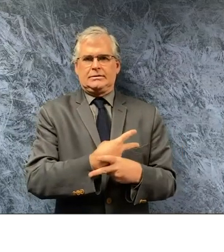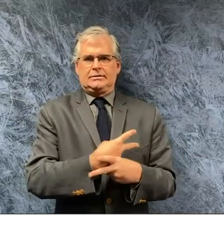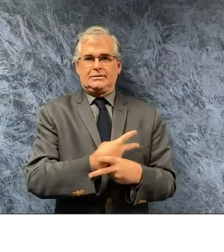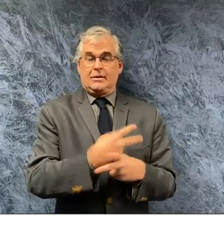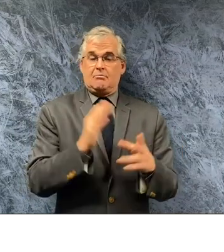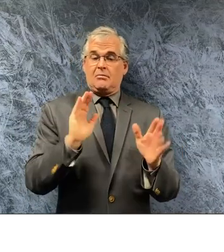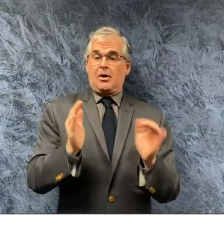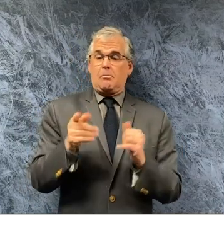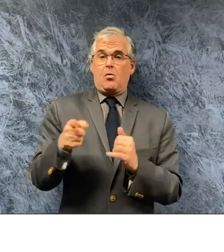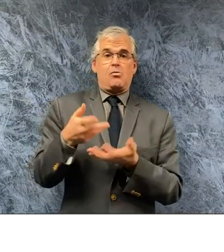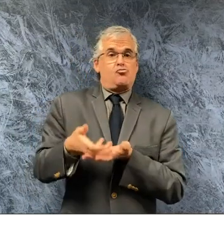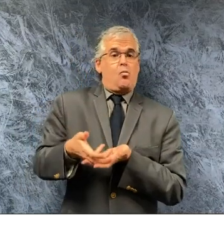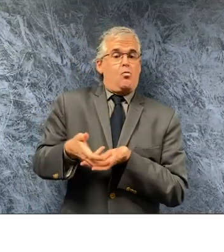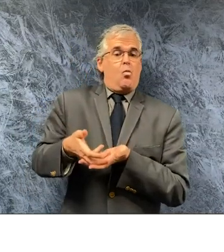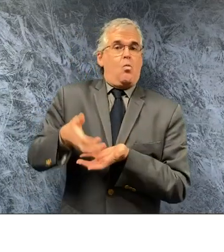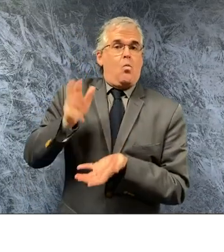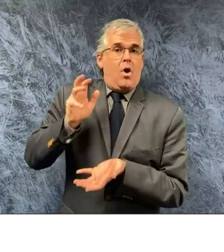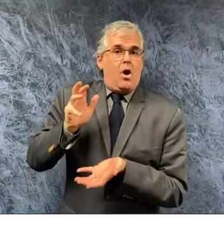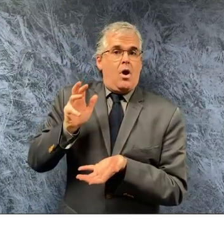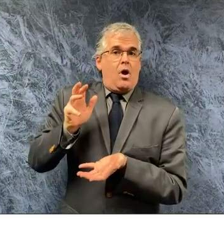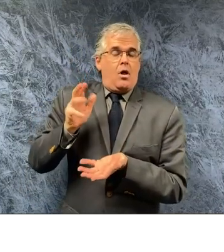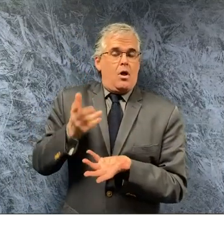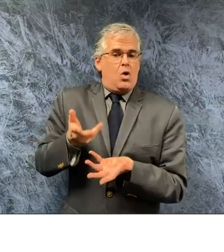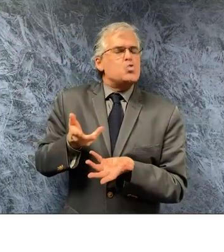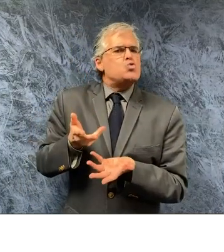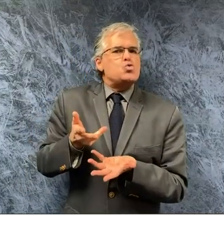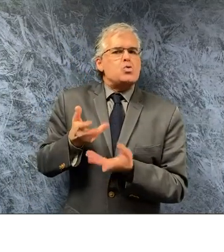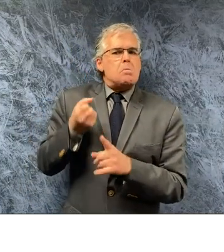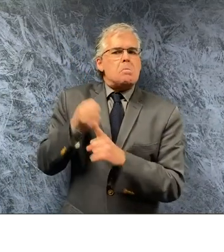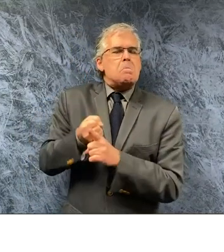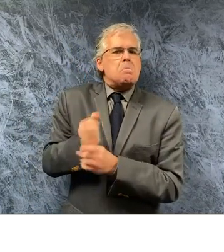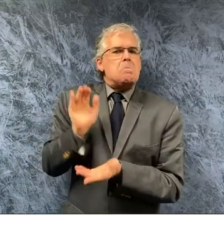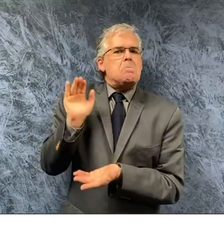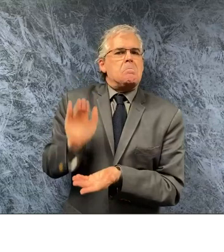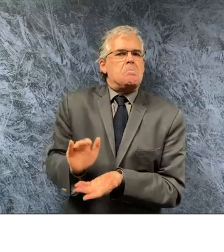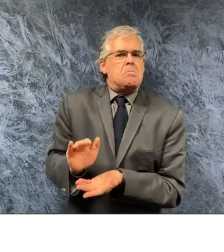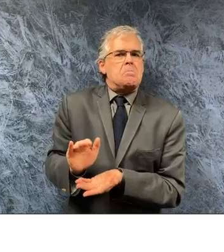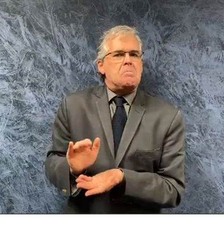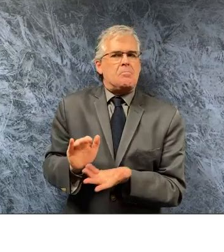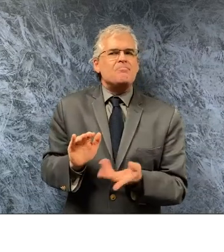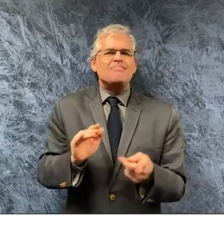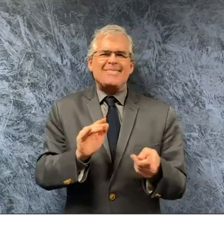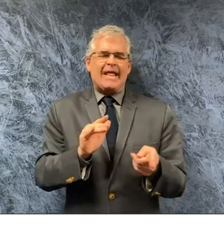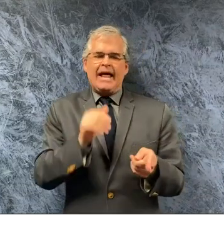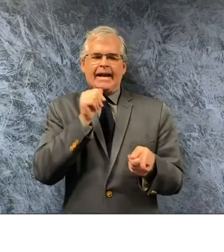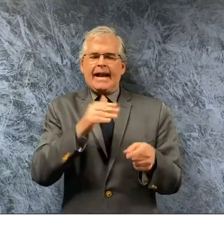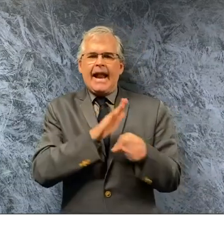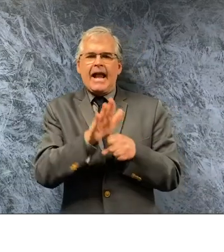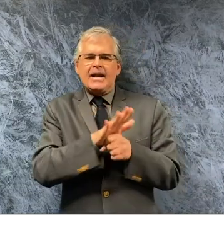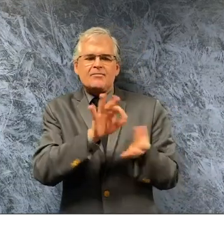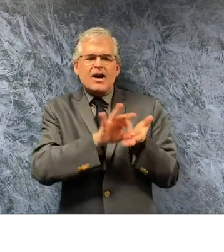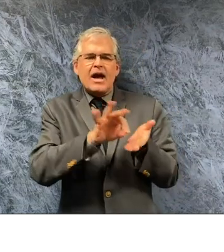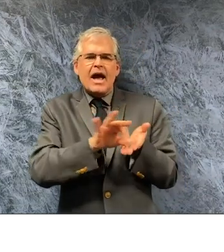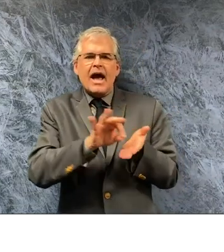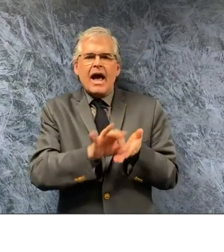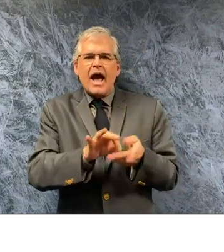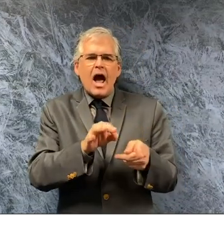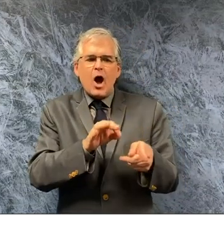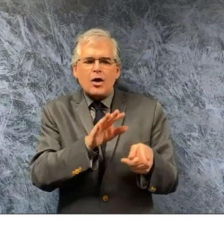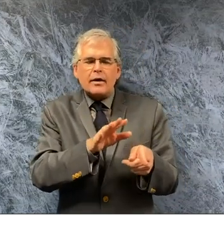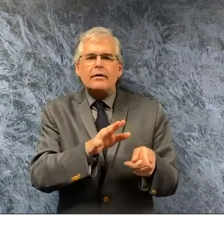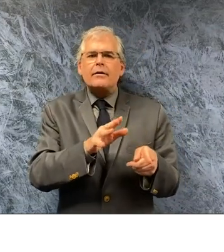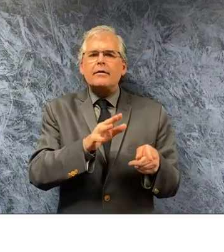communities it's something that we are looking at we have not tracked those statistics i would like to get those specific statistics as relates to